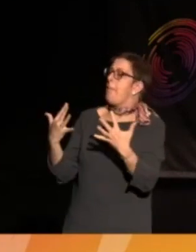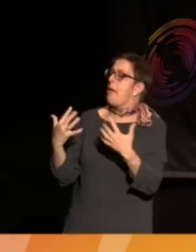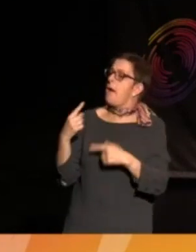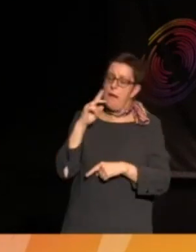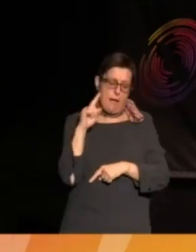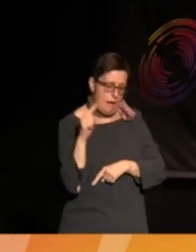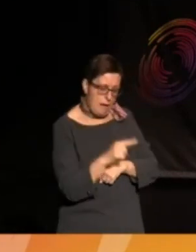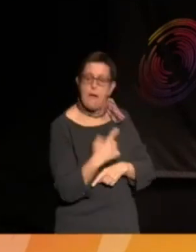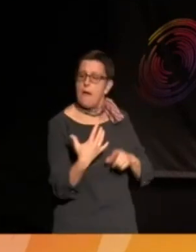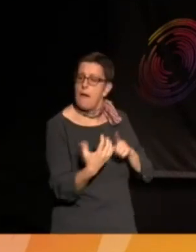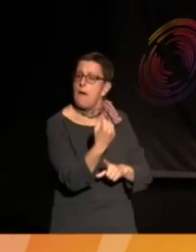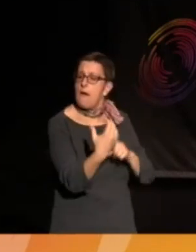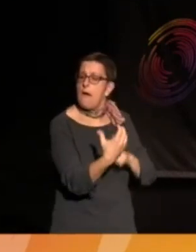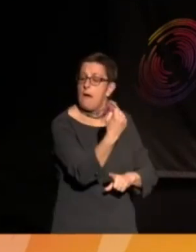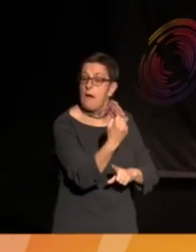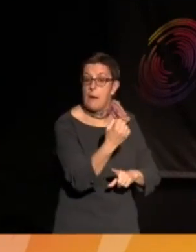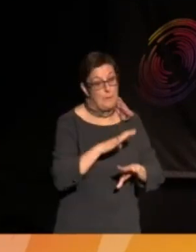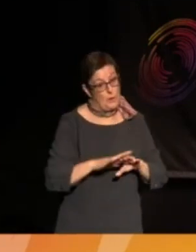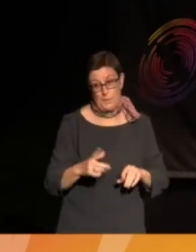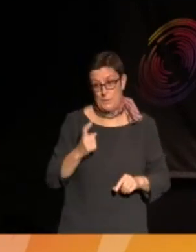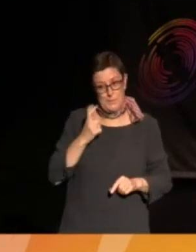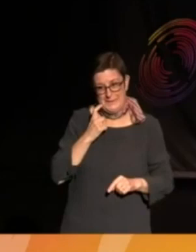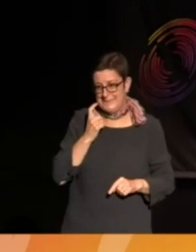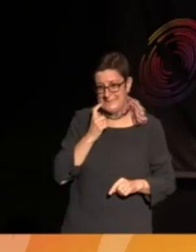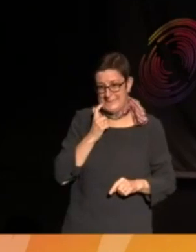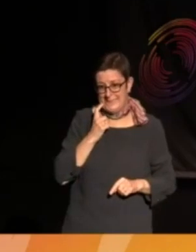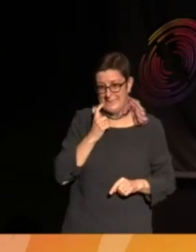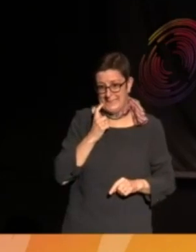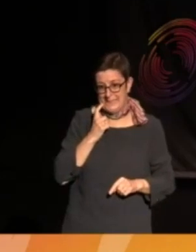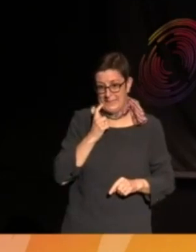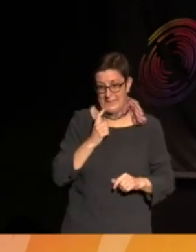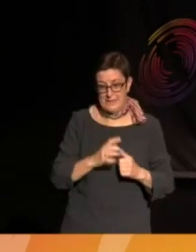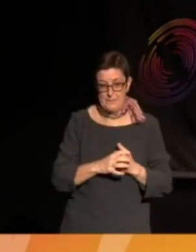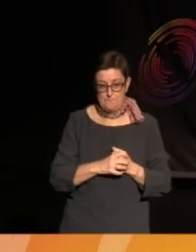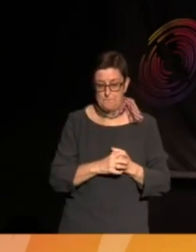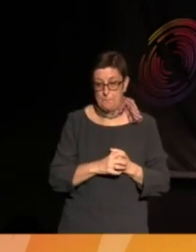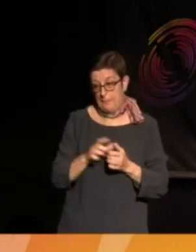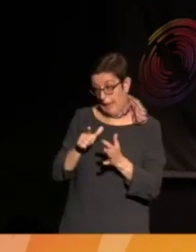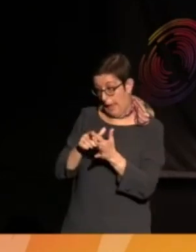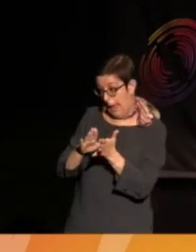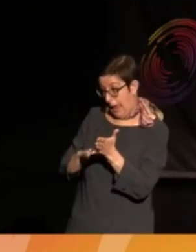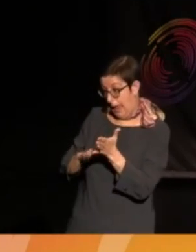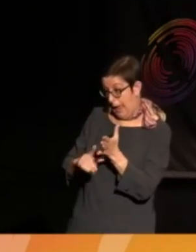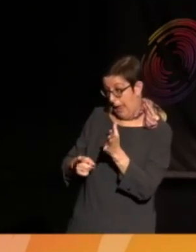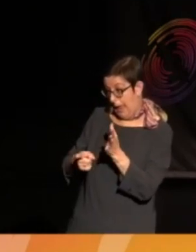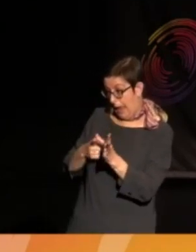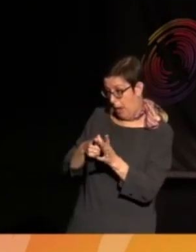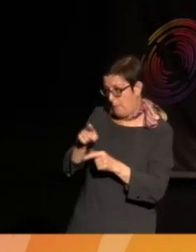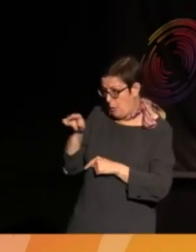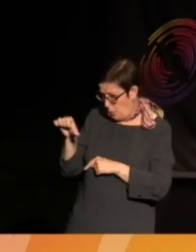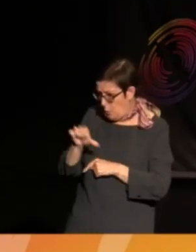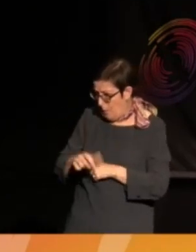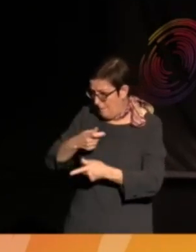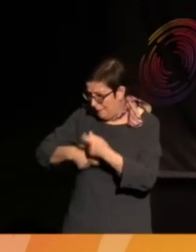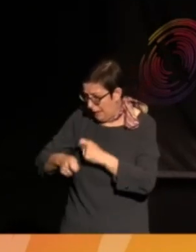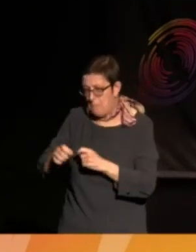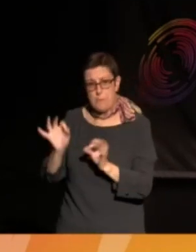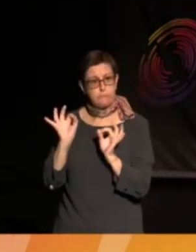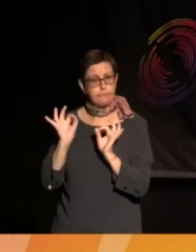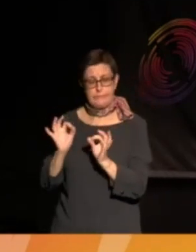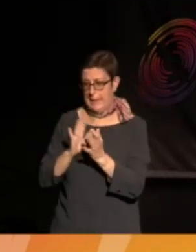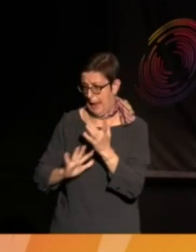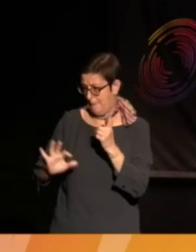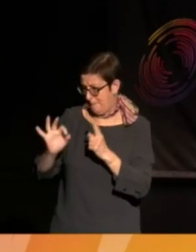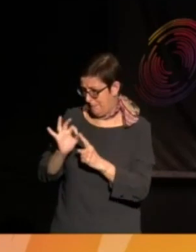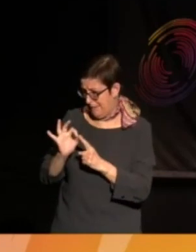But, yeah, it's not easy. I hope you weren't holding back, Emma, because, you know, you'd be a brilliant MP. But you could be more than an MP from